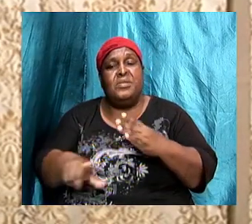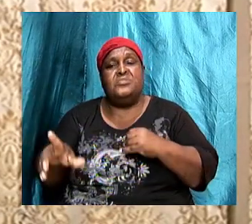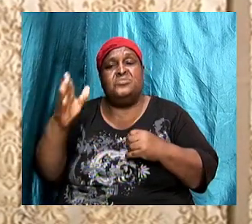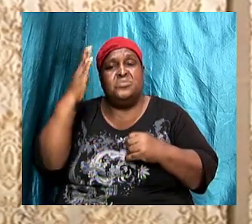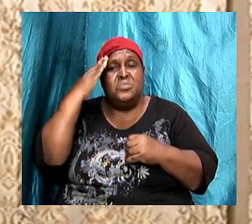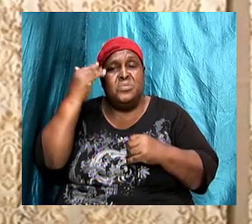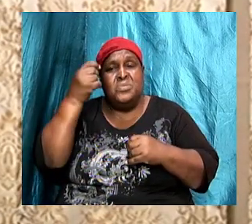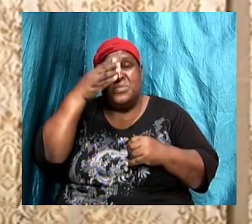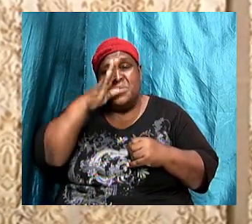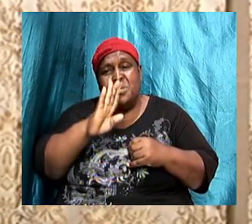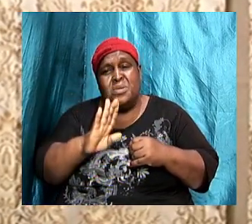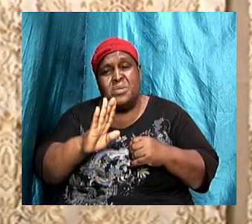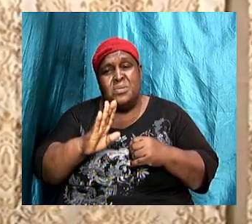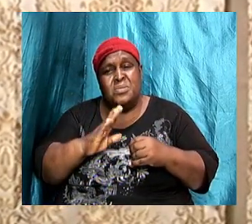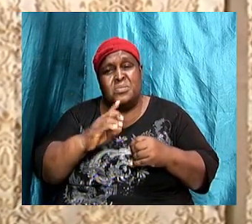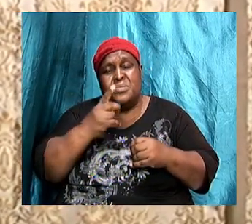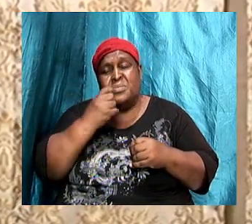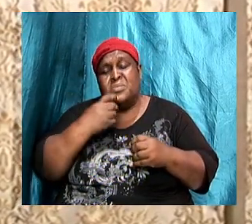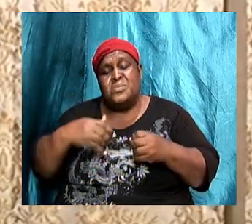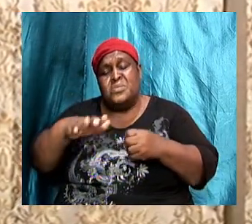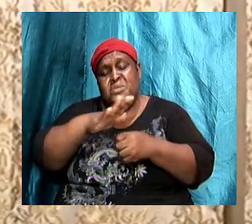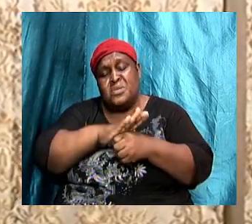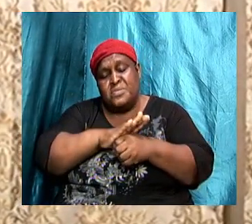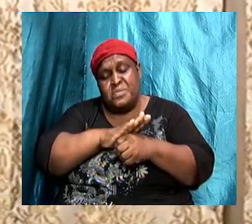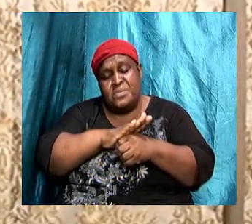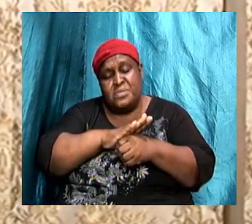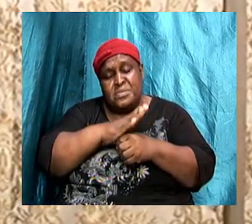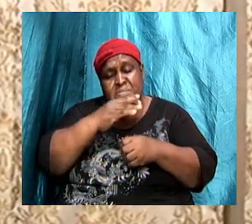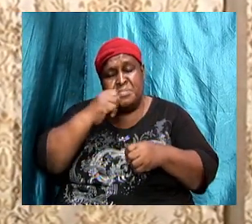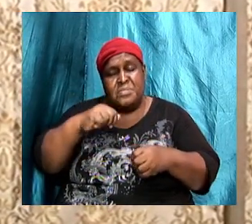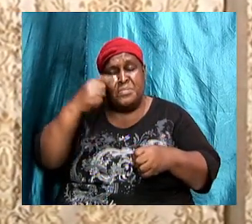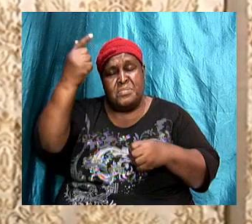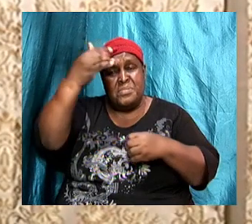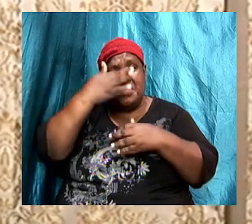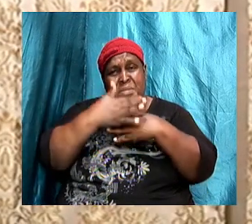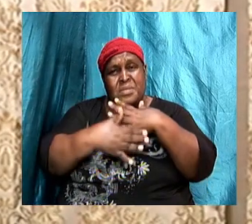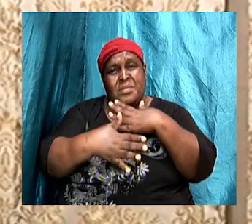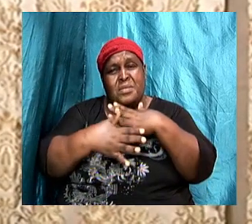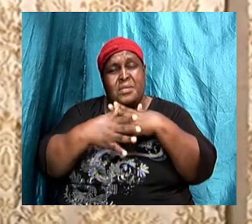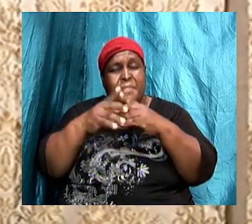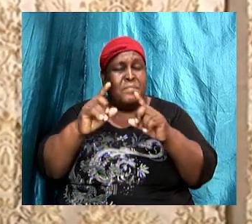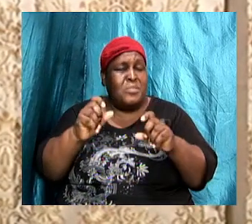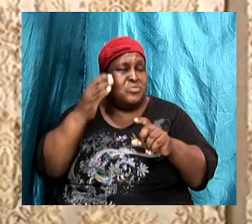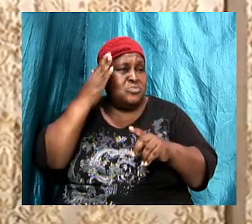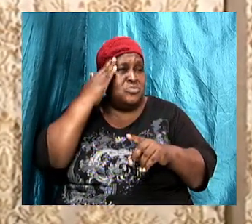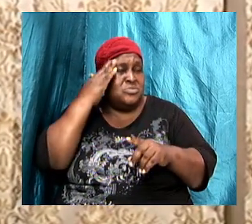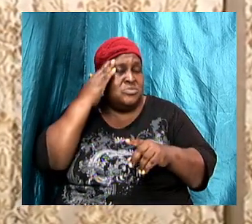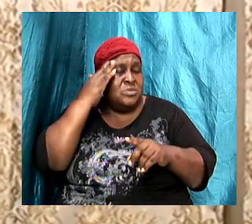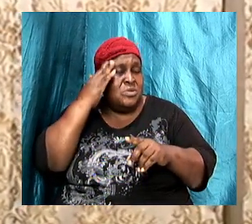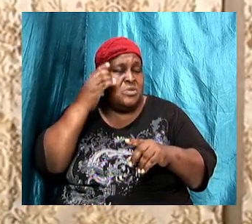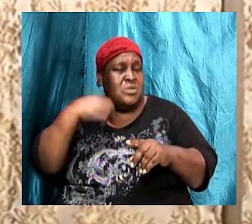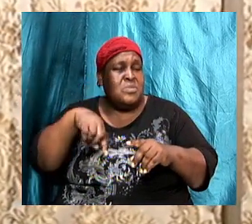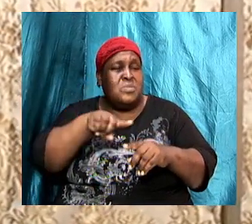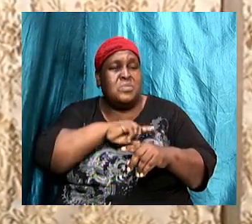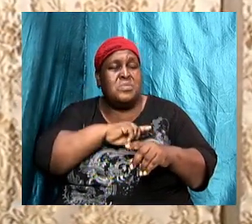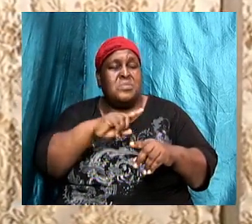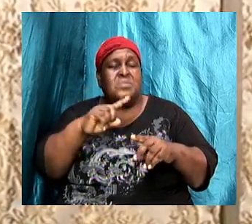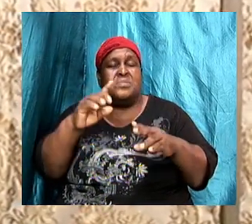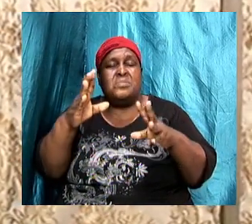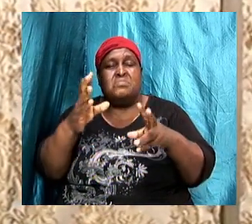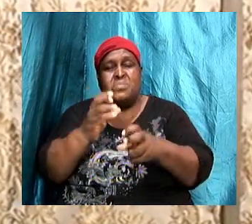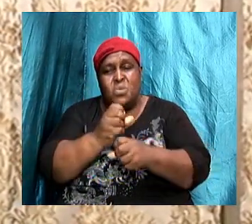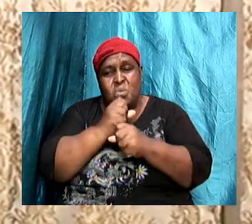covered by his blood must recognize that we have got to hold on